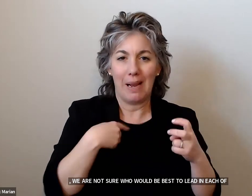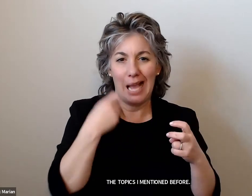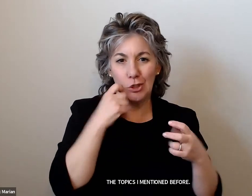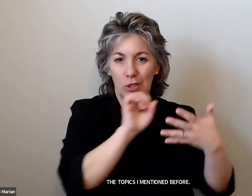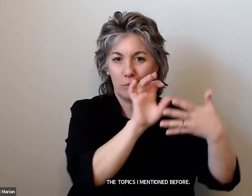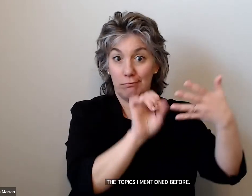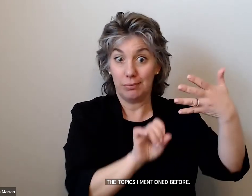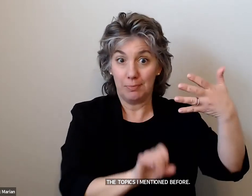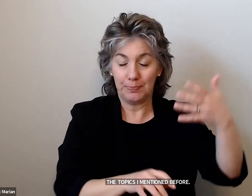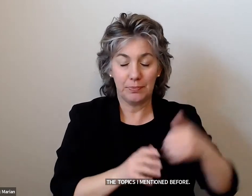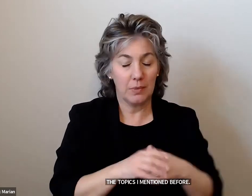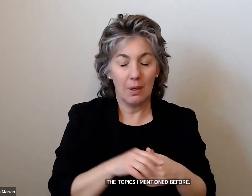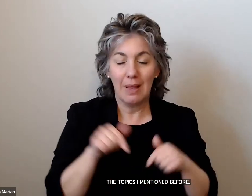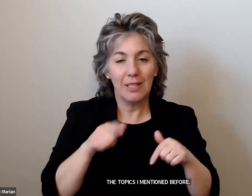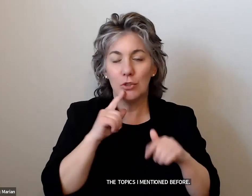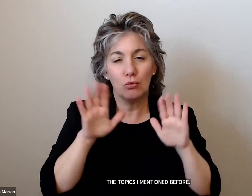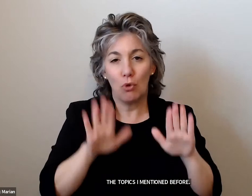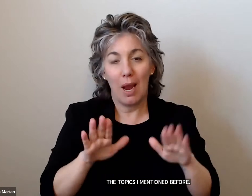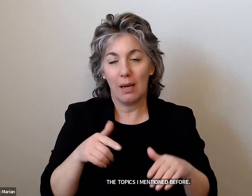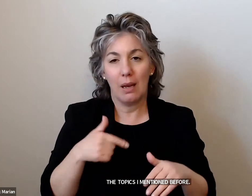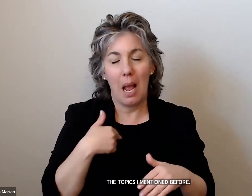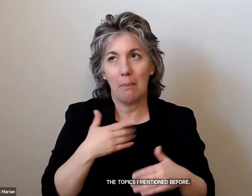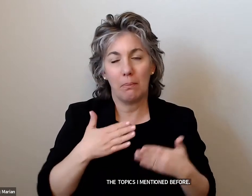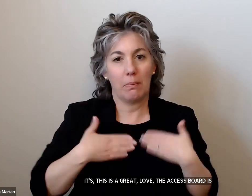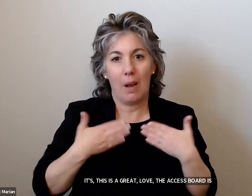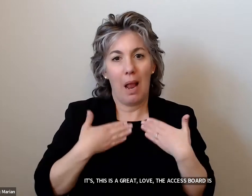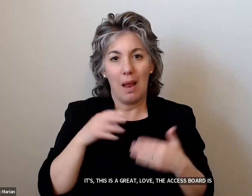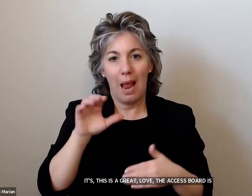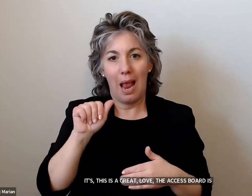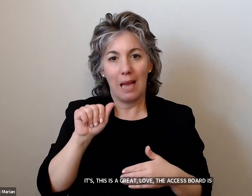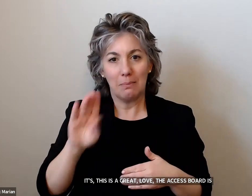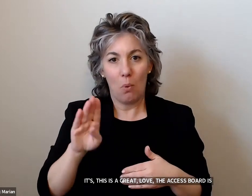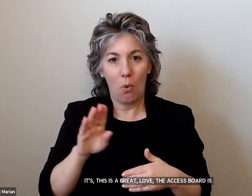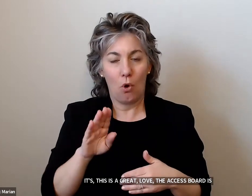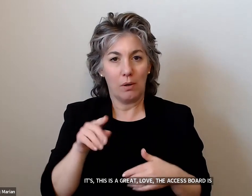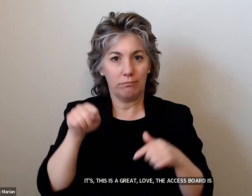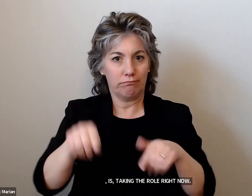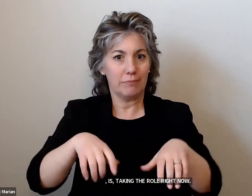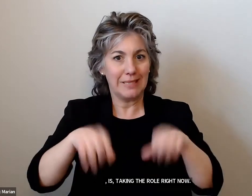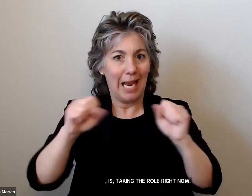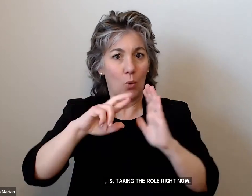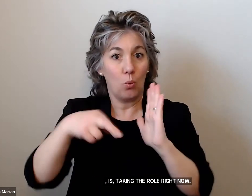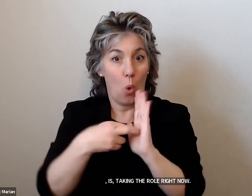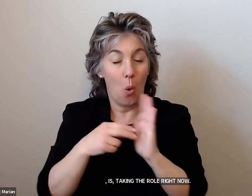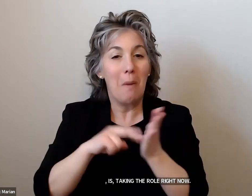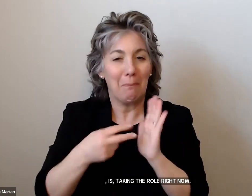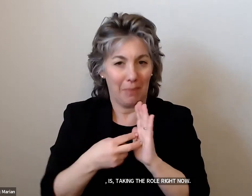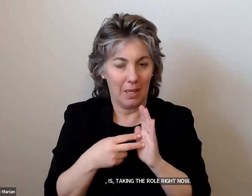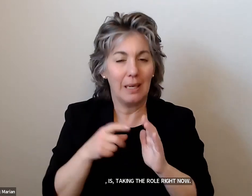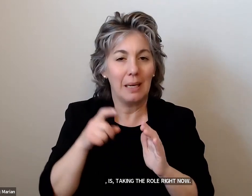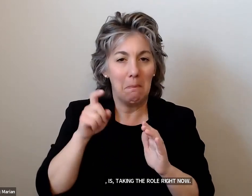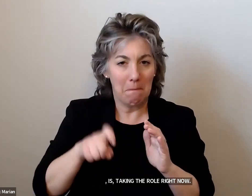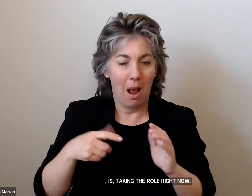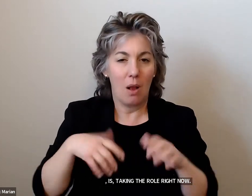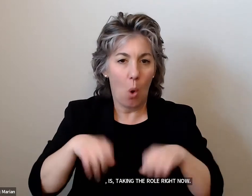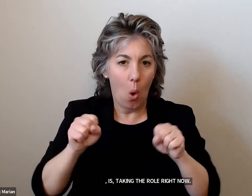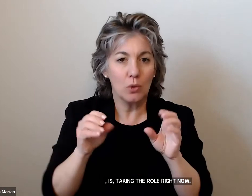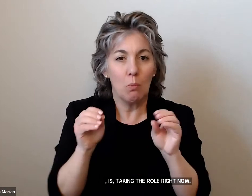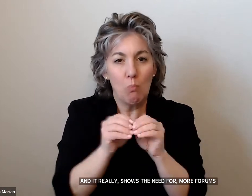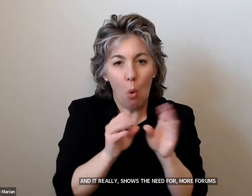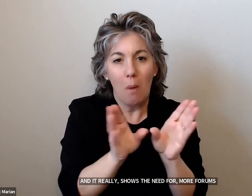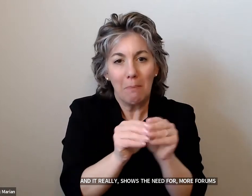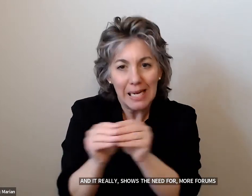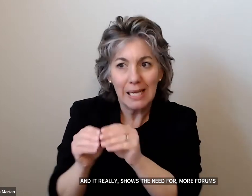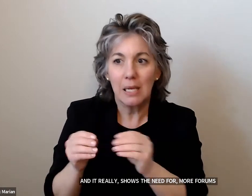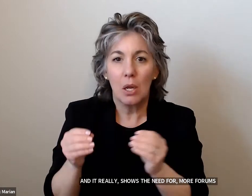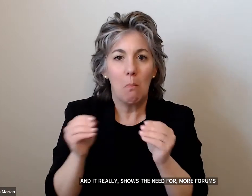great. I love that the access board is taking the role right now. And it really shows the need for more forums and broader conversation discussion.